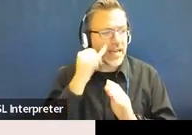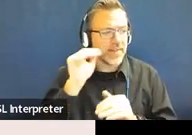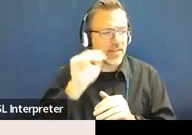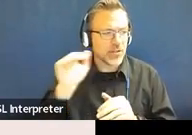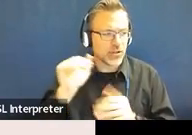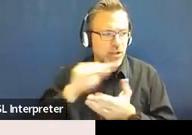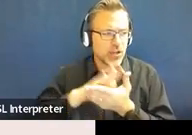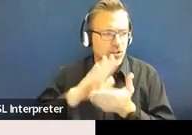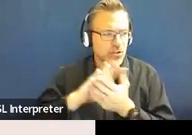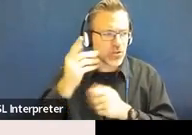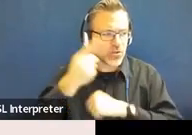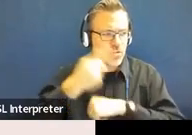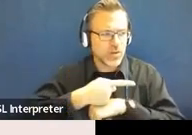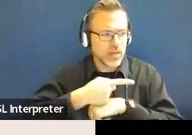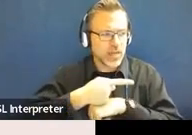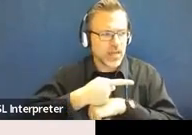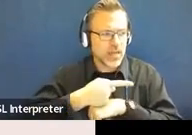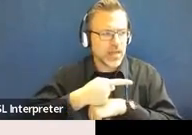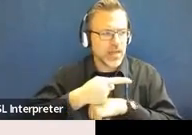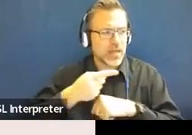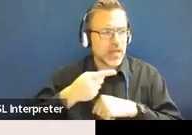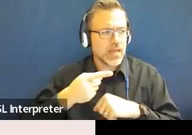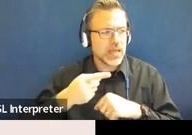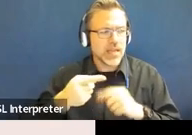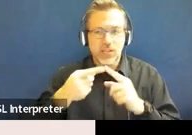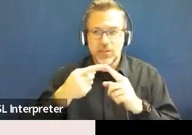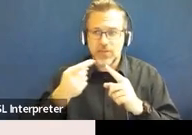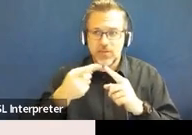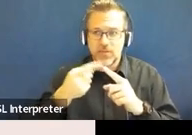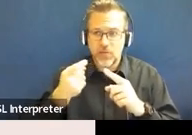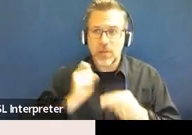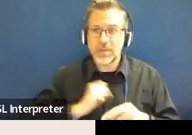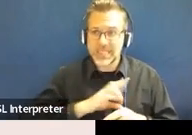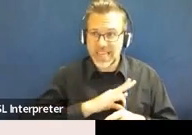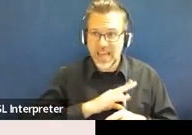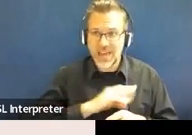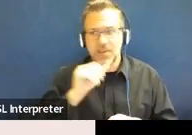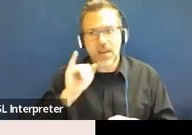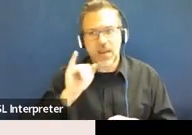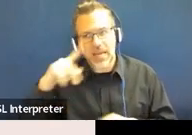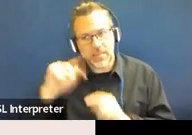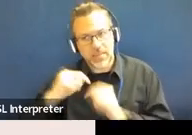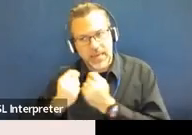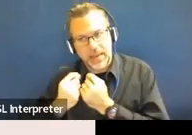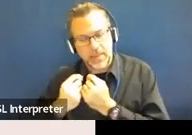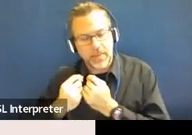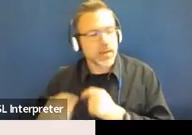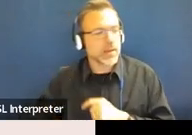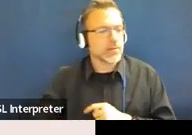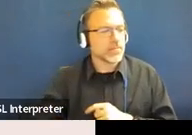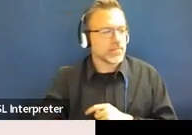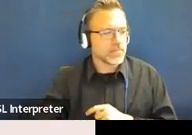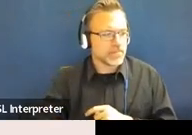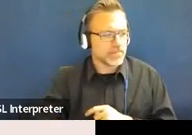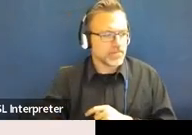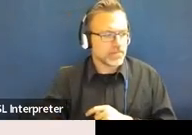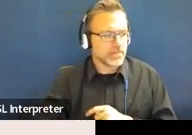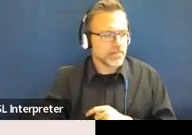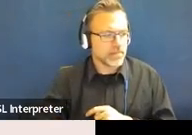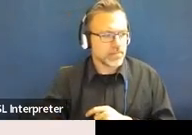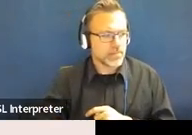solely by personnel rather than their IEP team in response to the child's behavior. So, this document really